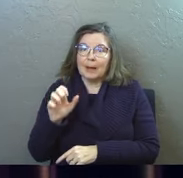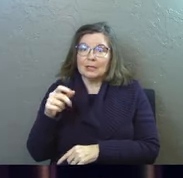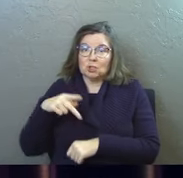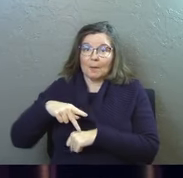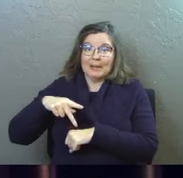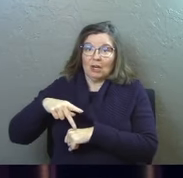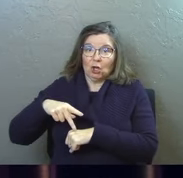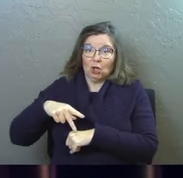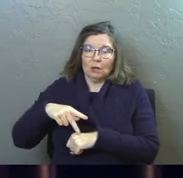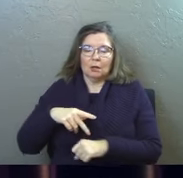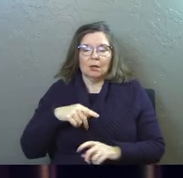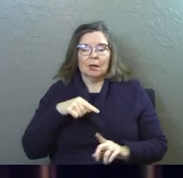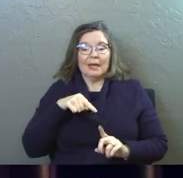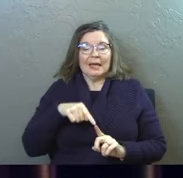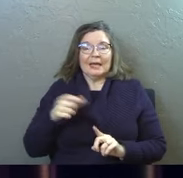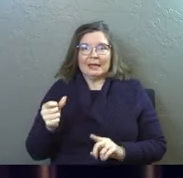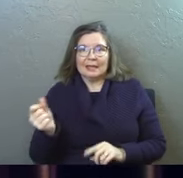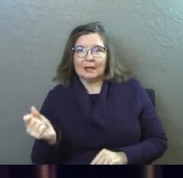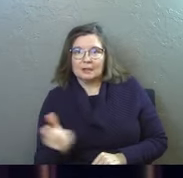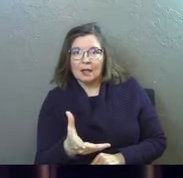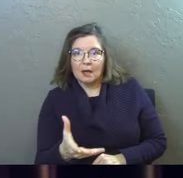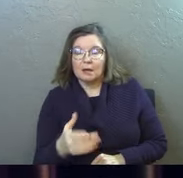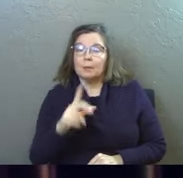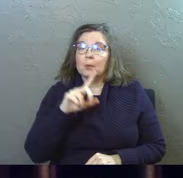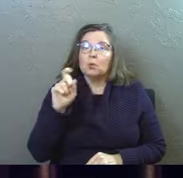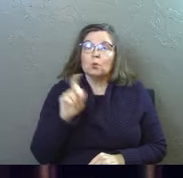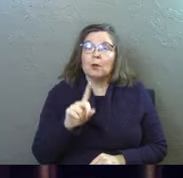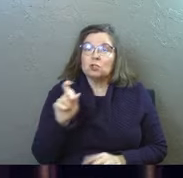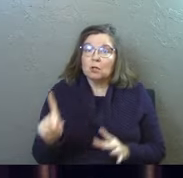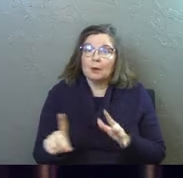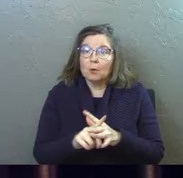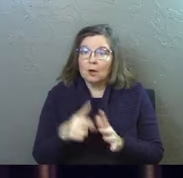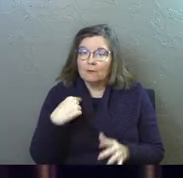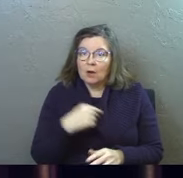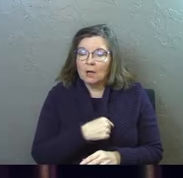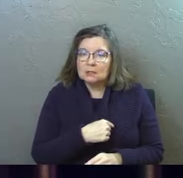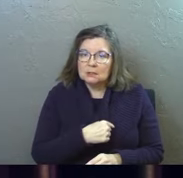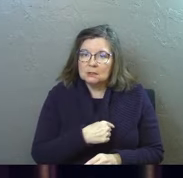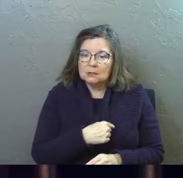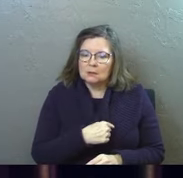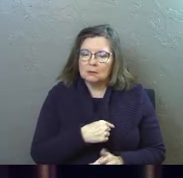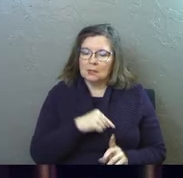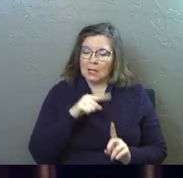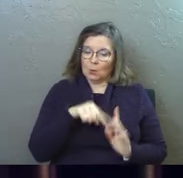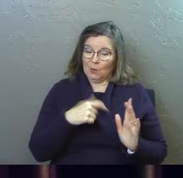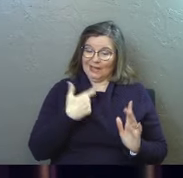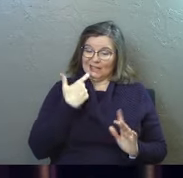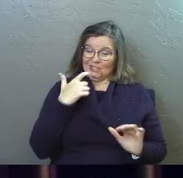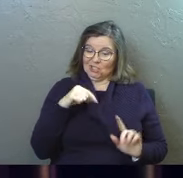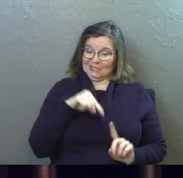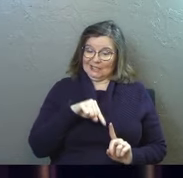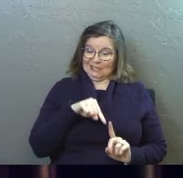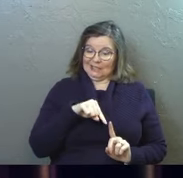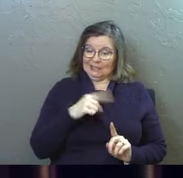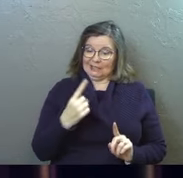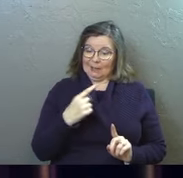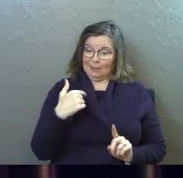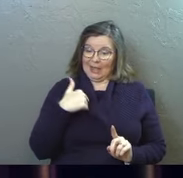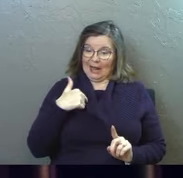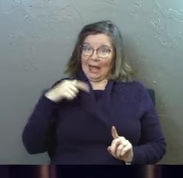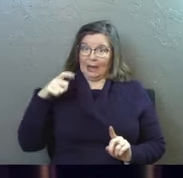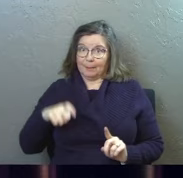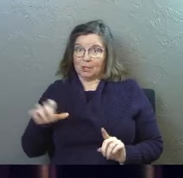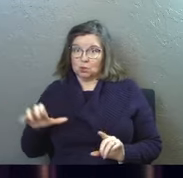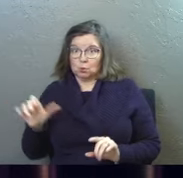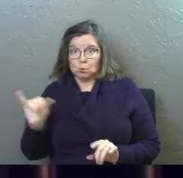heaven's sake and he casts lots the question that should emerge for us is is what he just did there something that